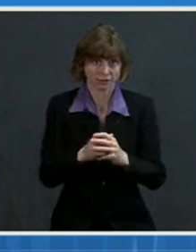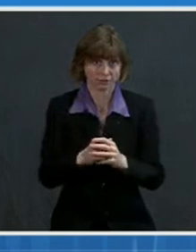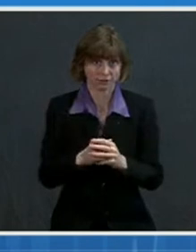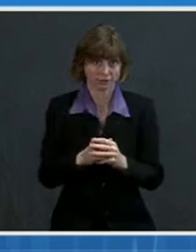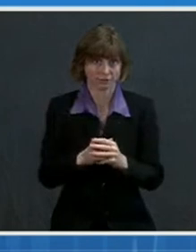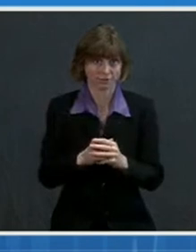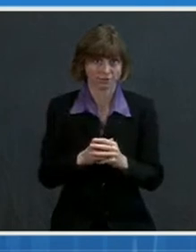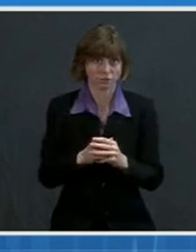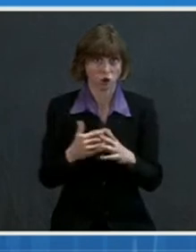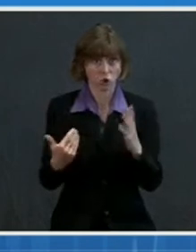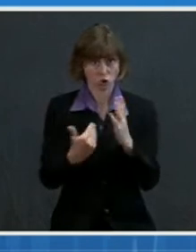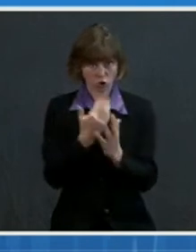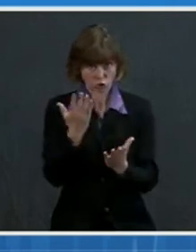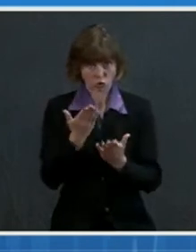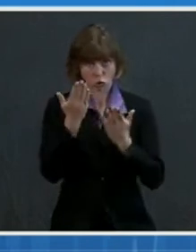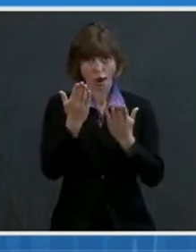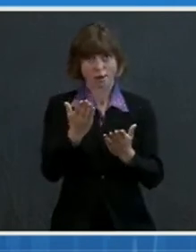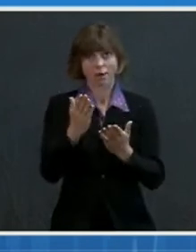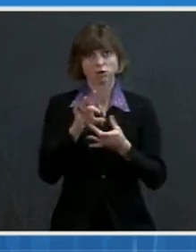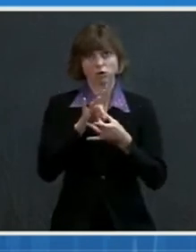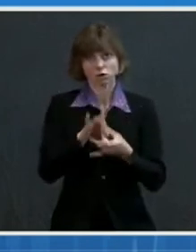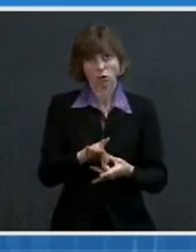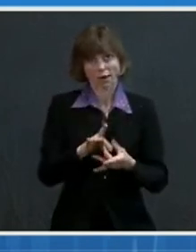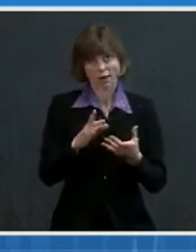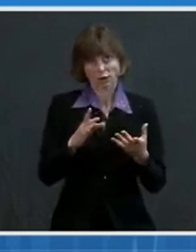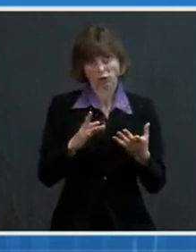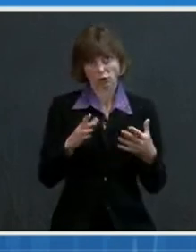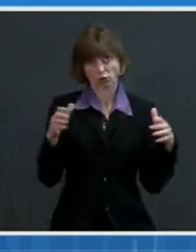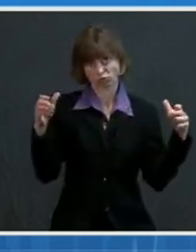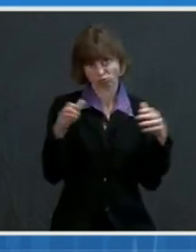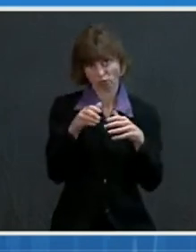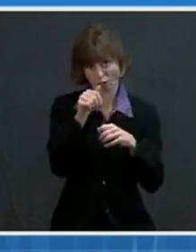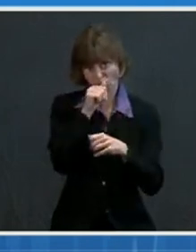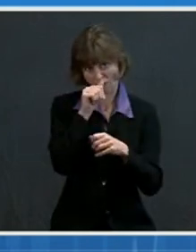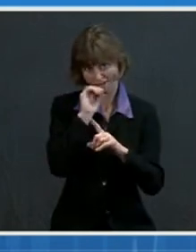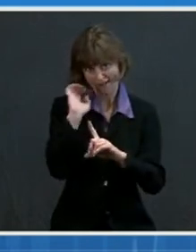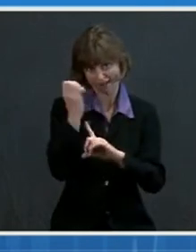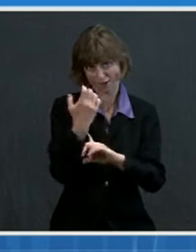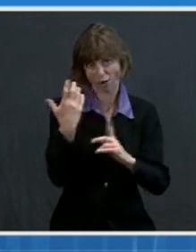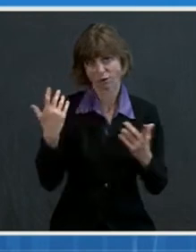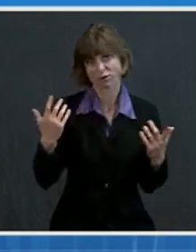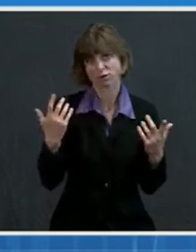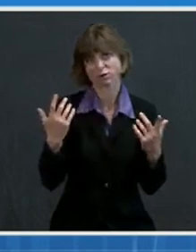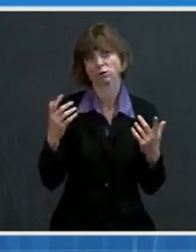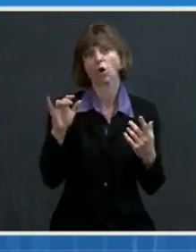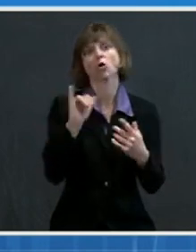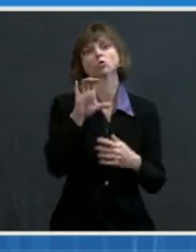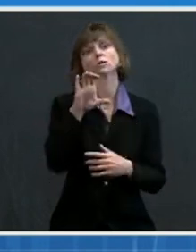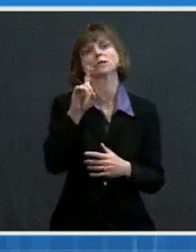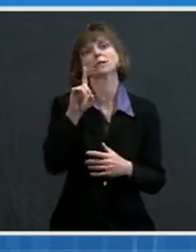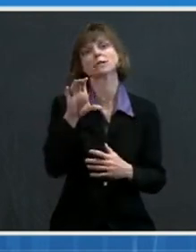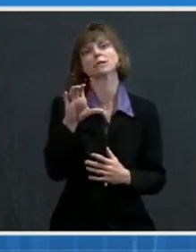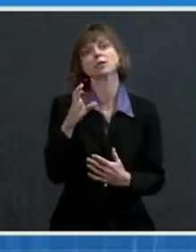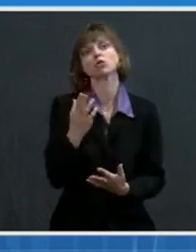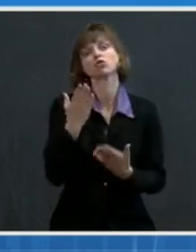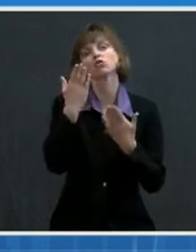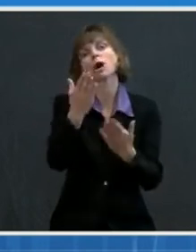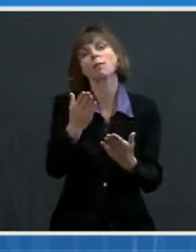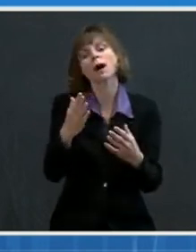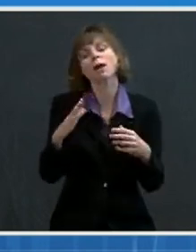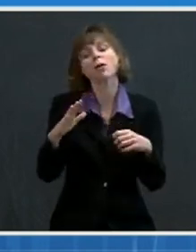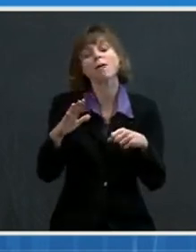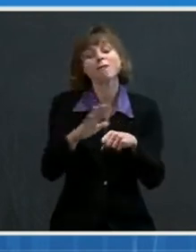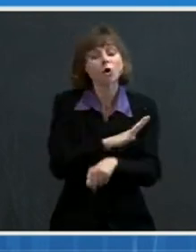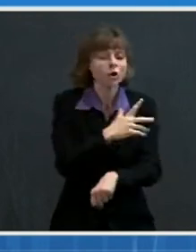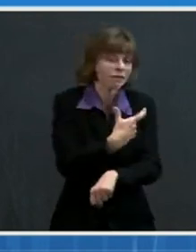these new recommendations on visitation in private settings, CDC's new guidance also recommends that fully vaccinated people